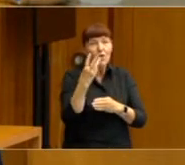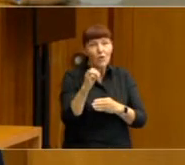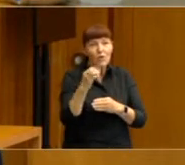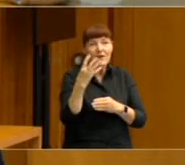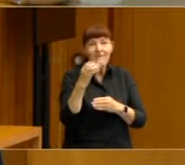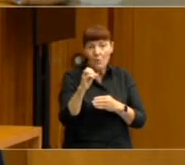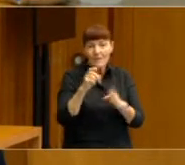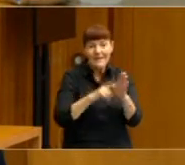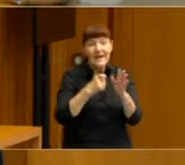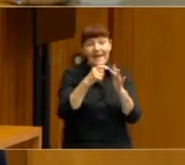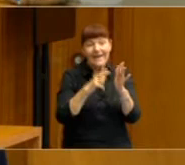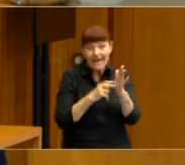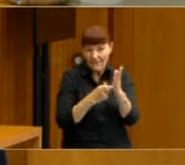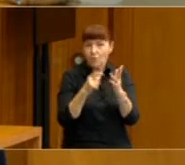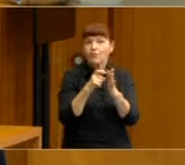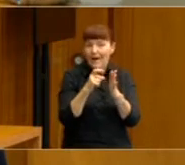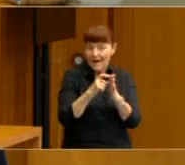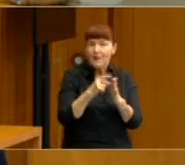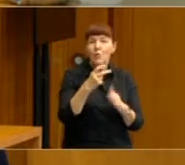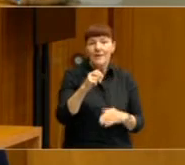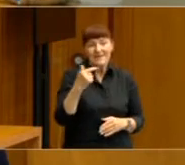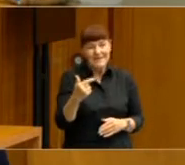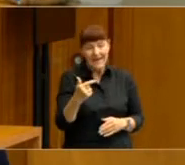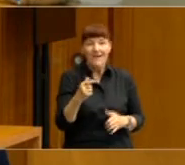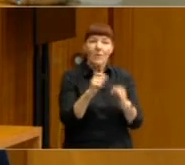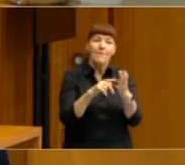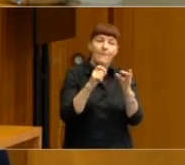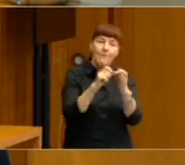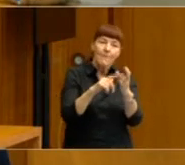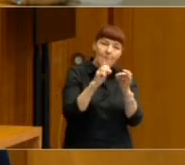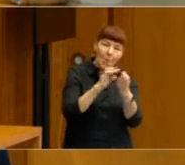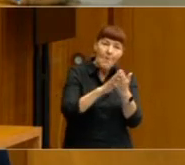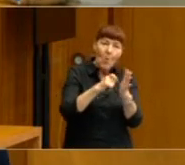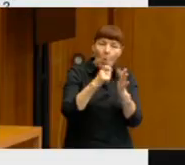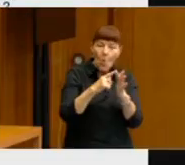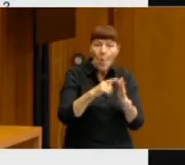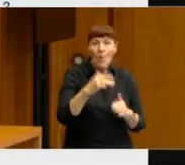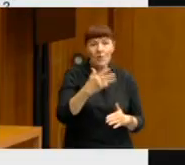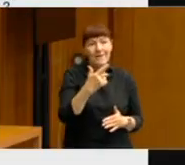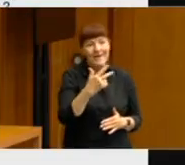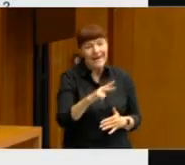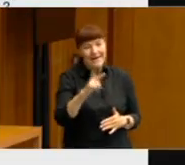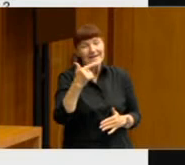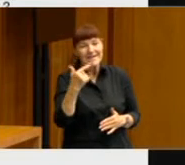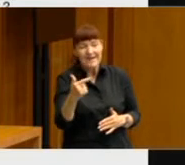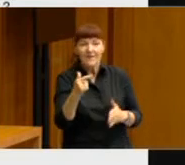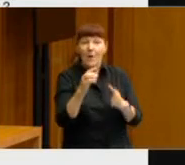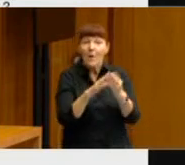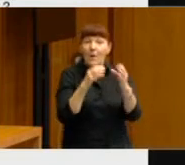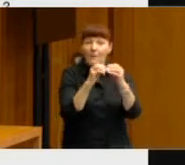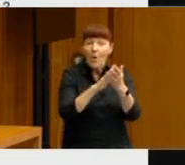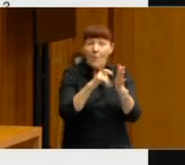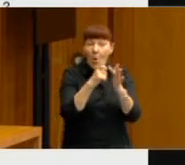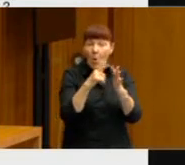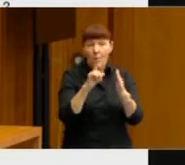Kevin Rudd in 2007, Bob Hawke in 1987. Bob Hawke was probably even more